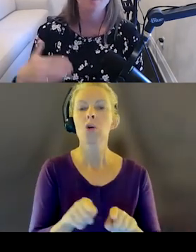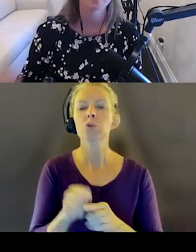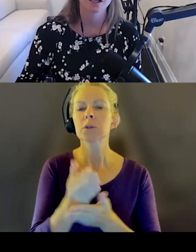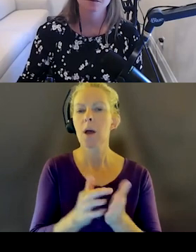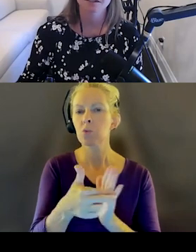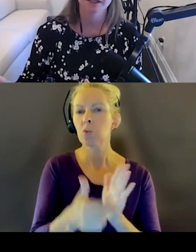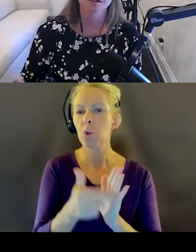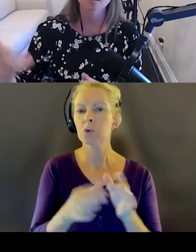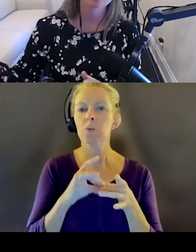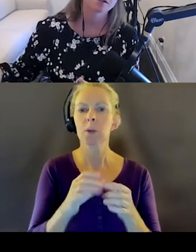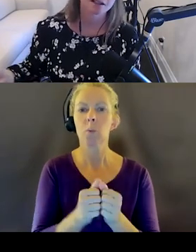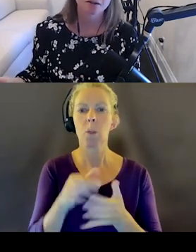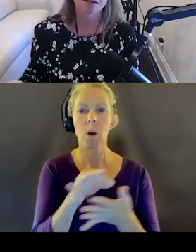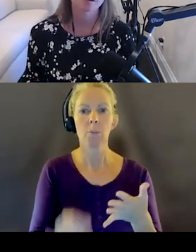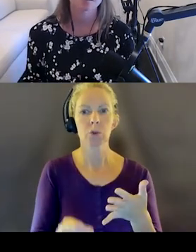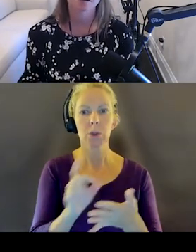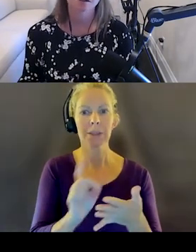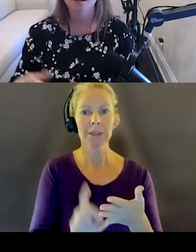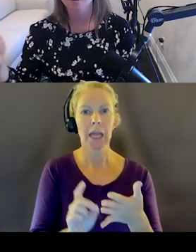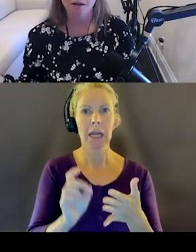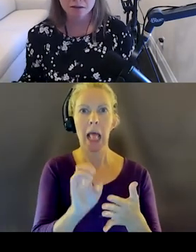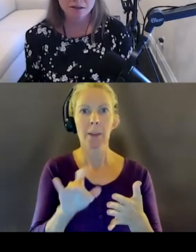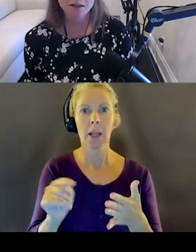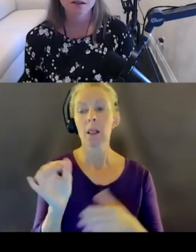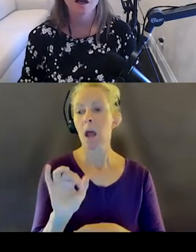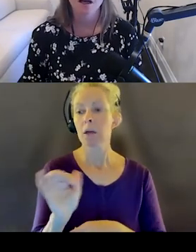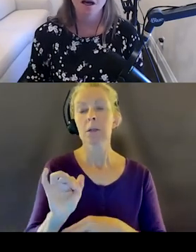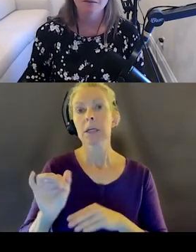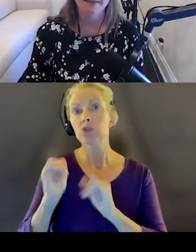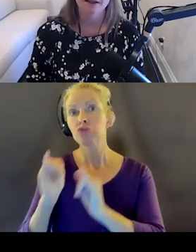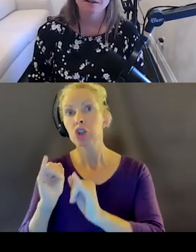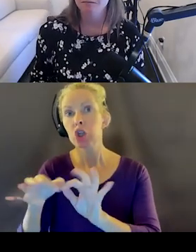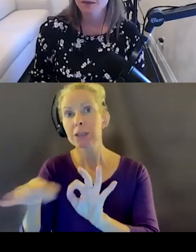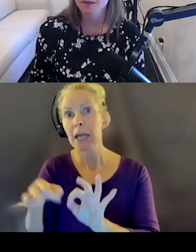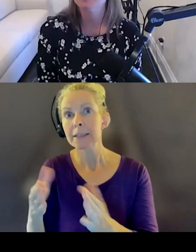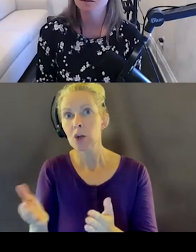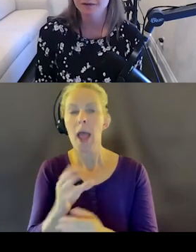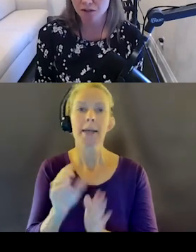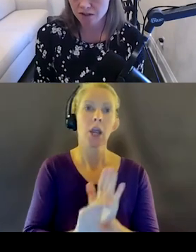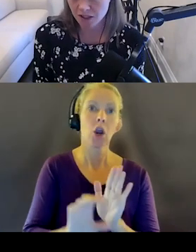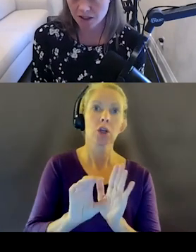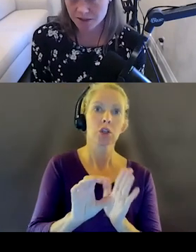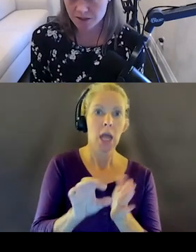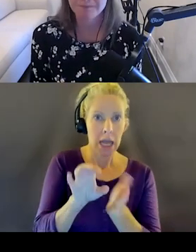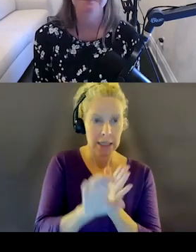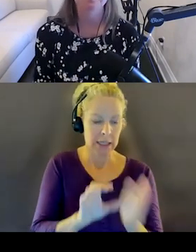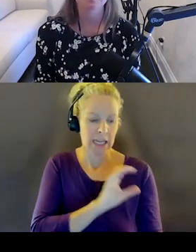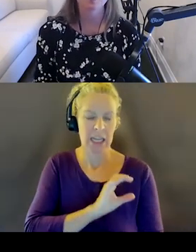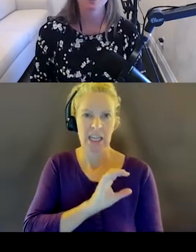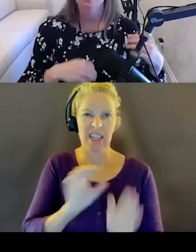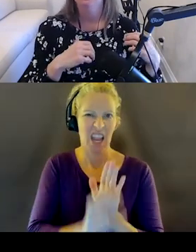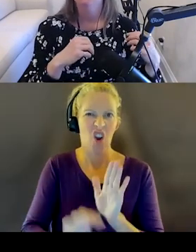optional elements like instructional text goes here and character count goes here. And then some maybe some rules for structural elements too.